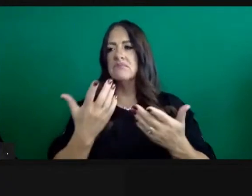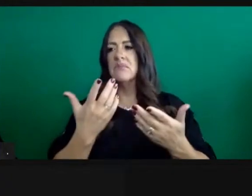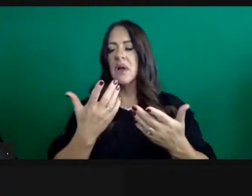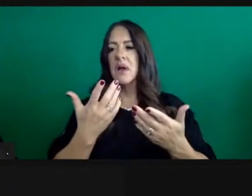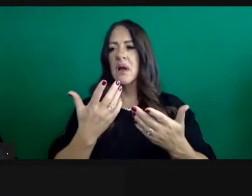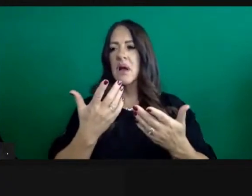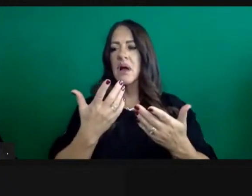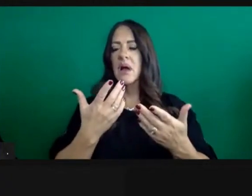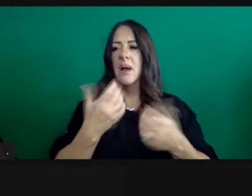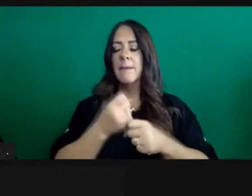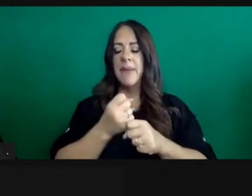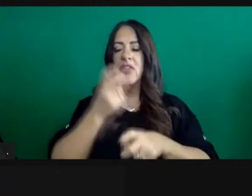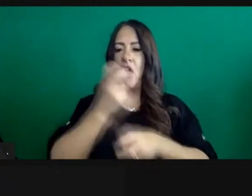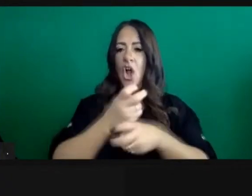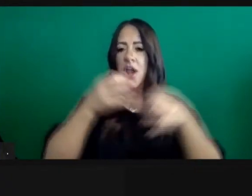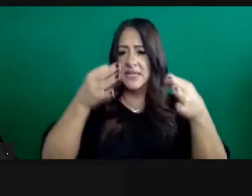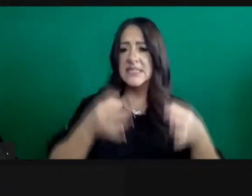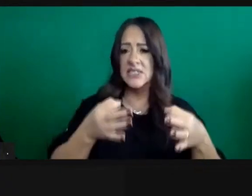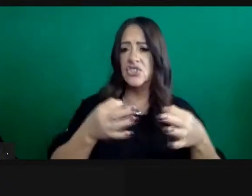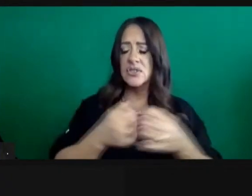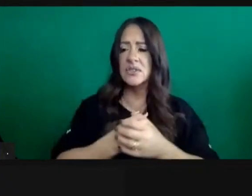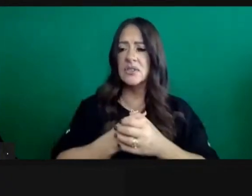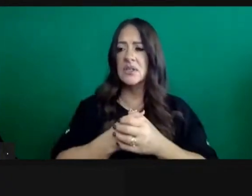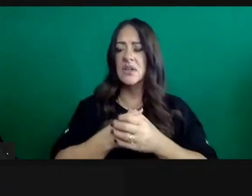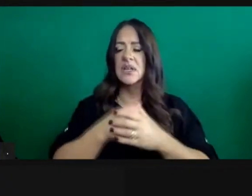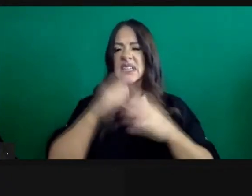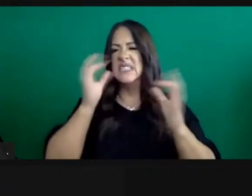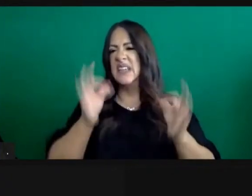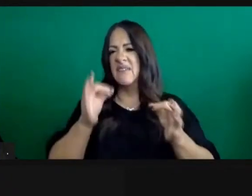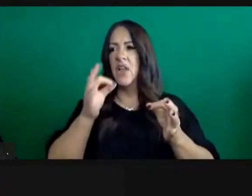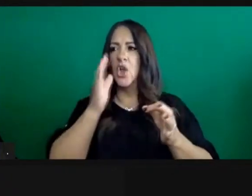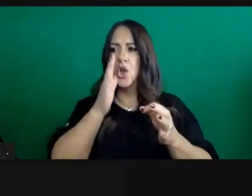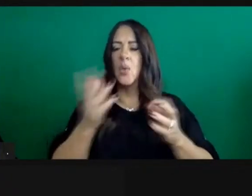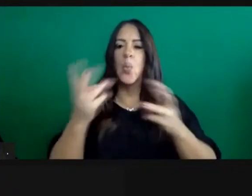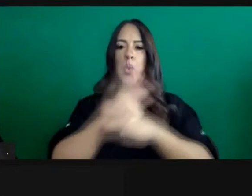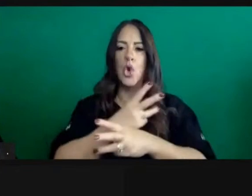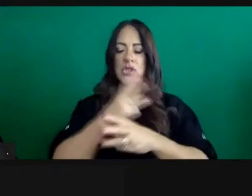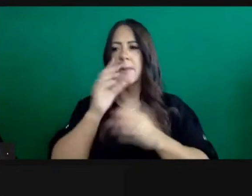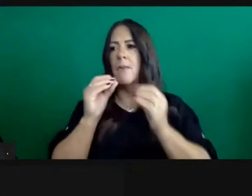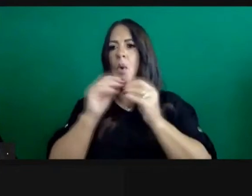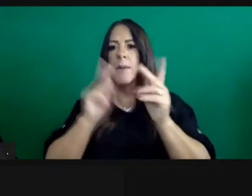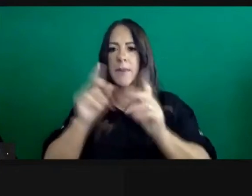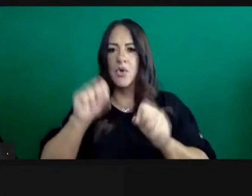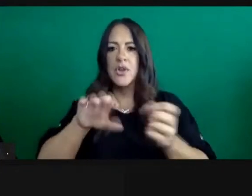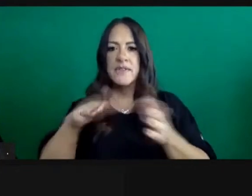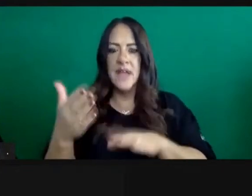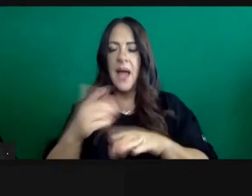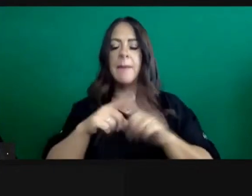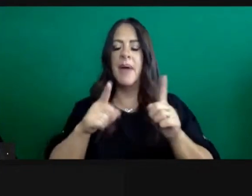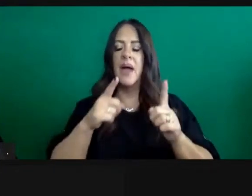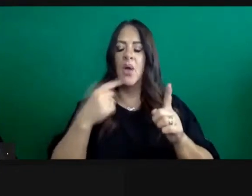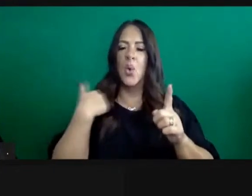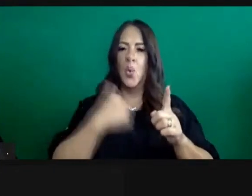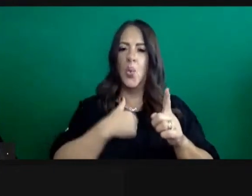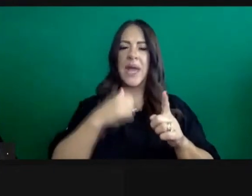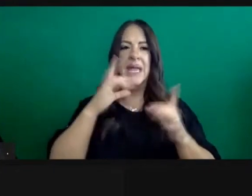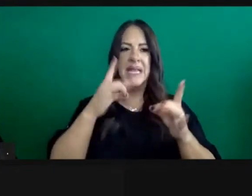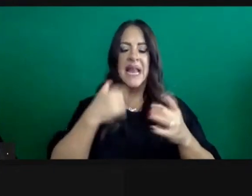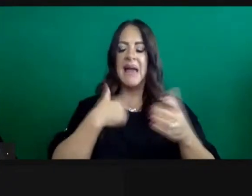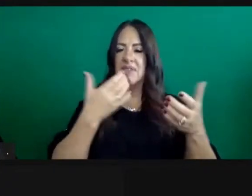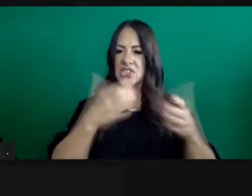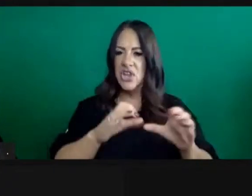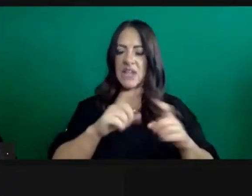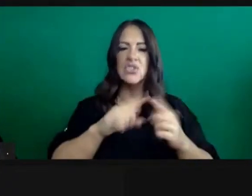had a significant degree of lives lost early on. And we didn't in California because of the actions. We had a chance to